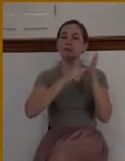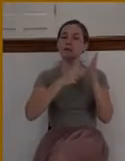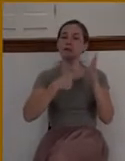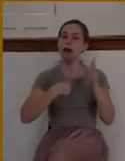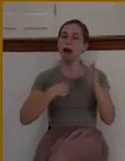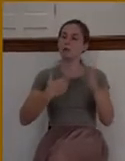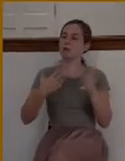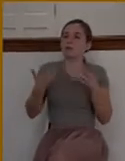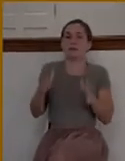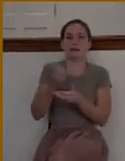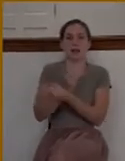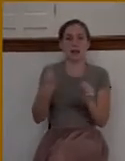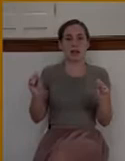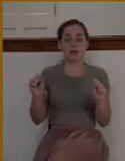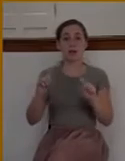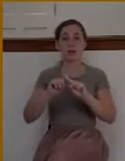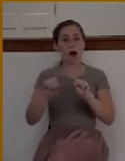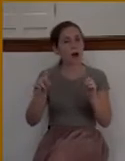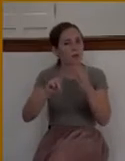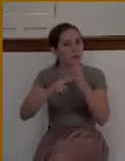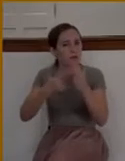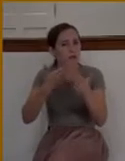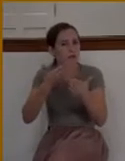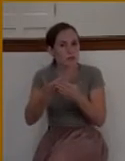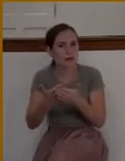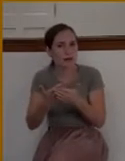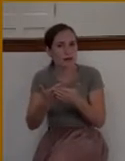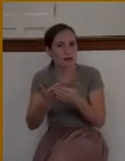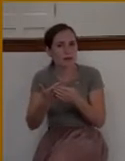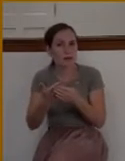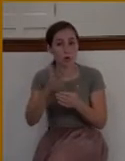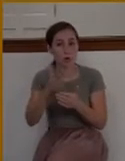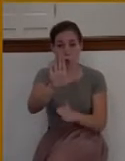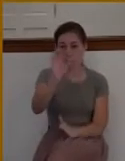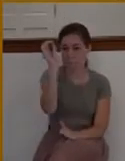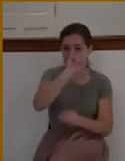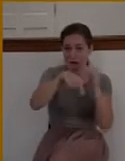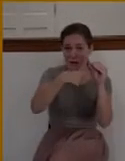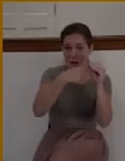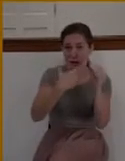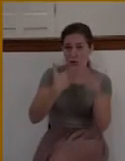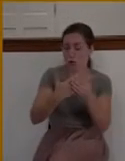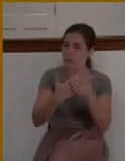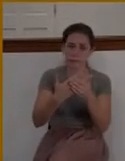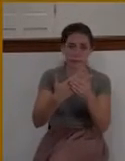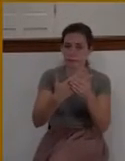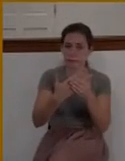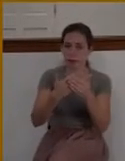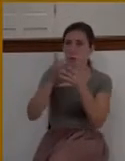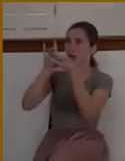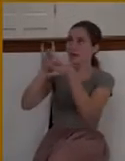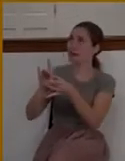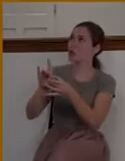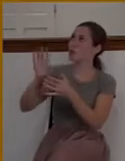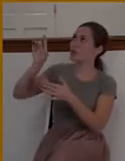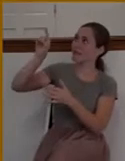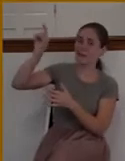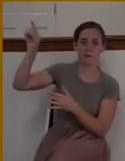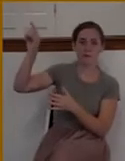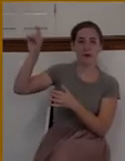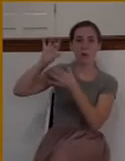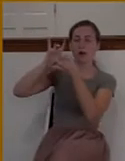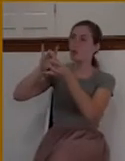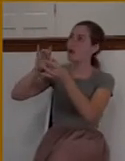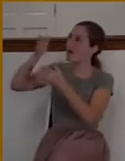is. True goodness is defined by the character of God. God is the one who defines